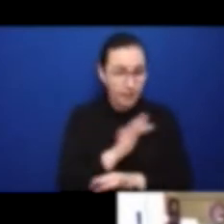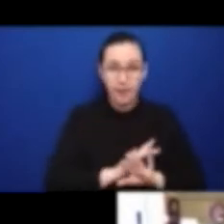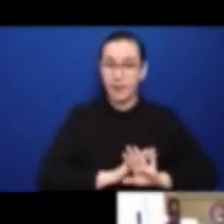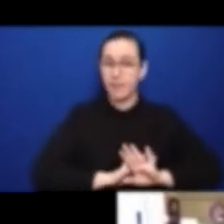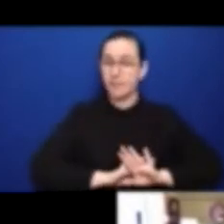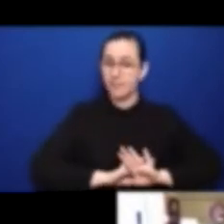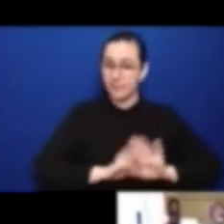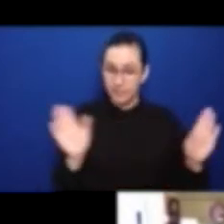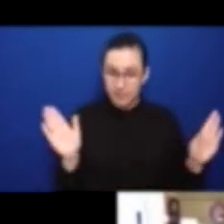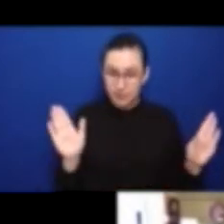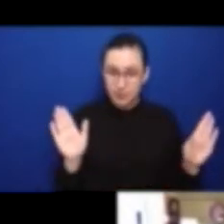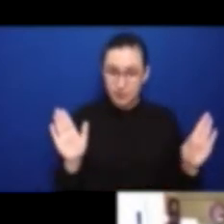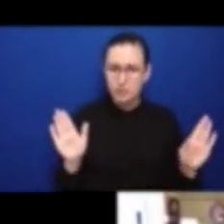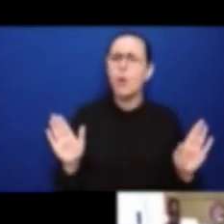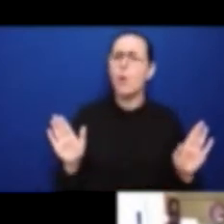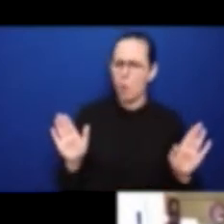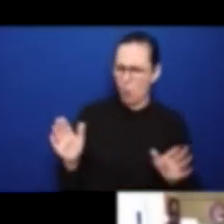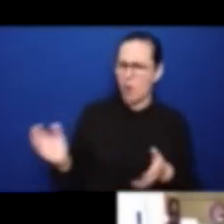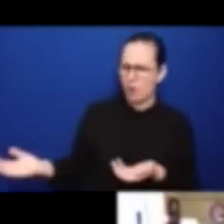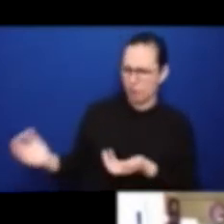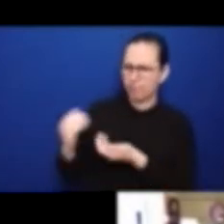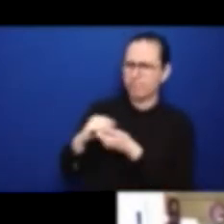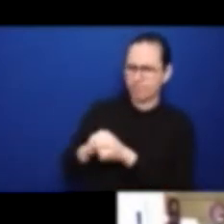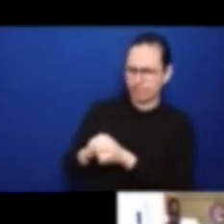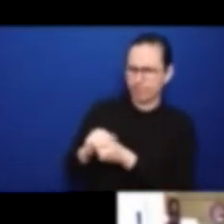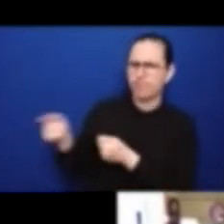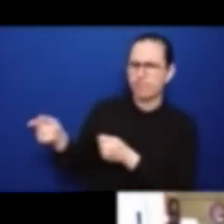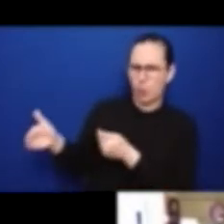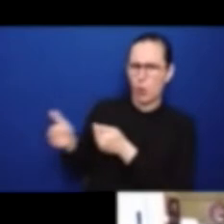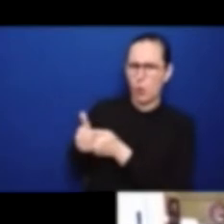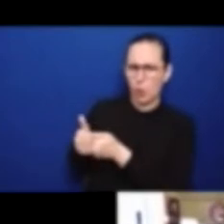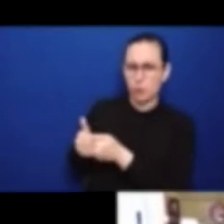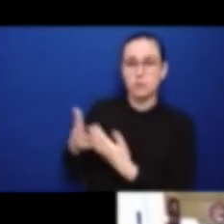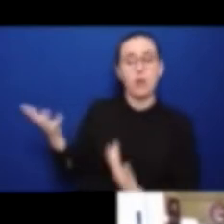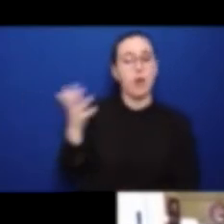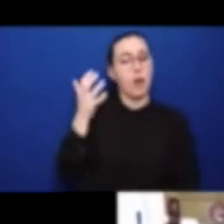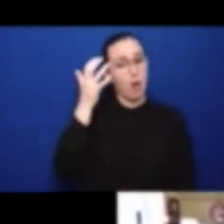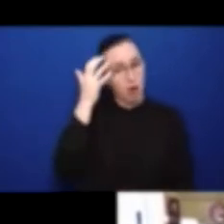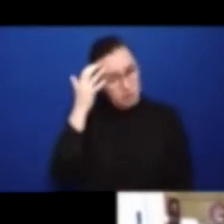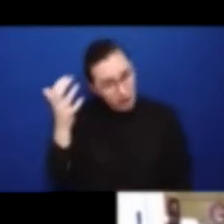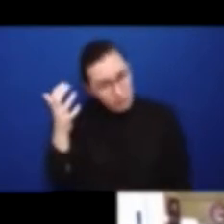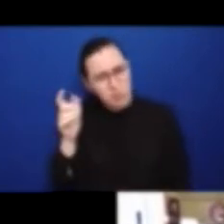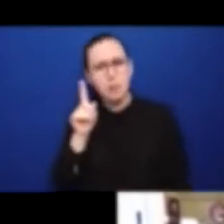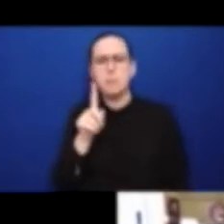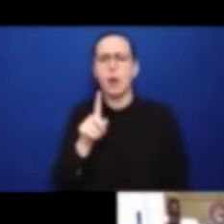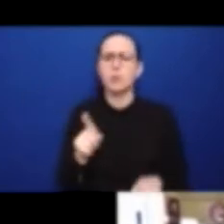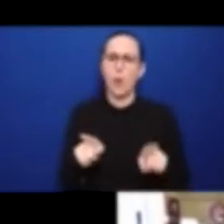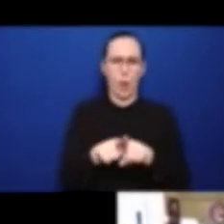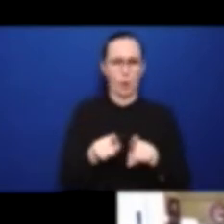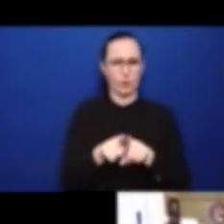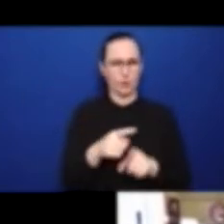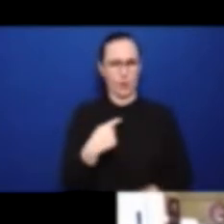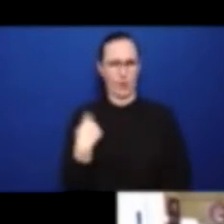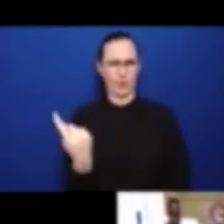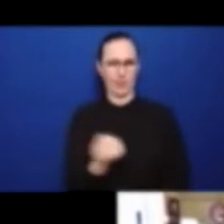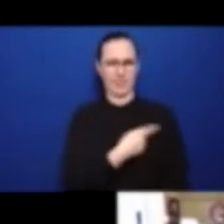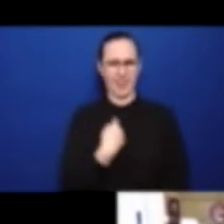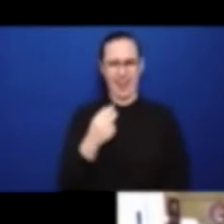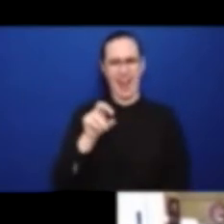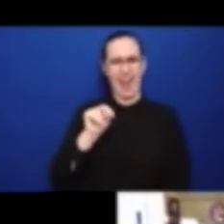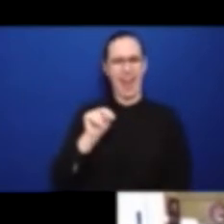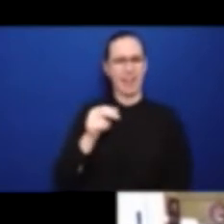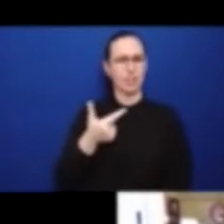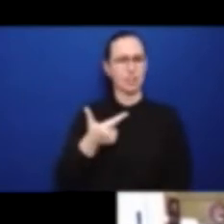not just with government, but with those of us in the great unwashed NGO world as well. And